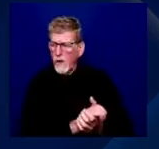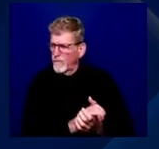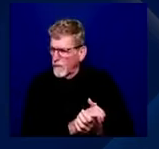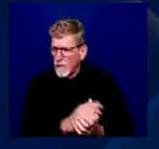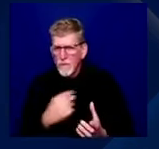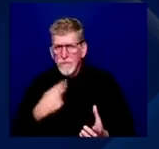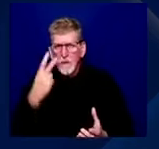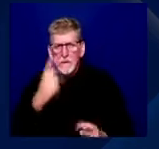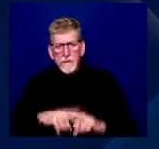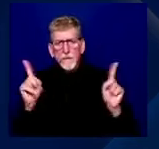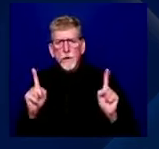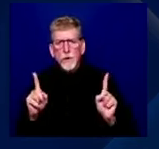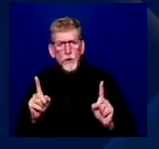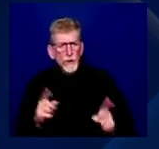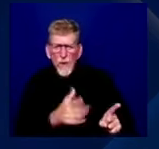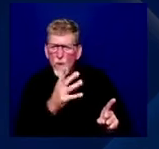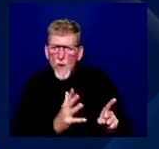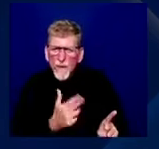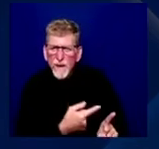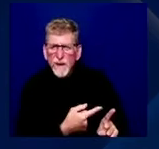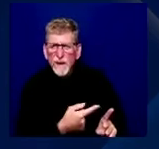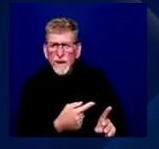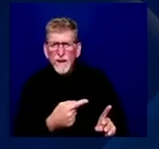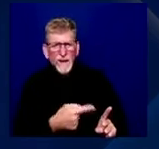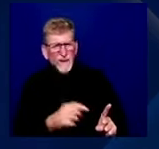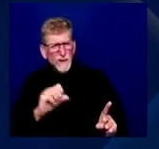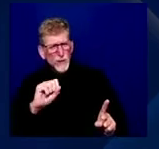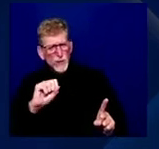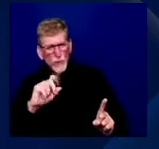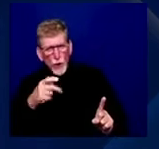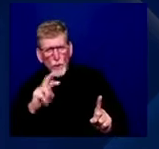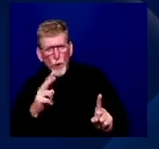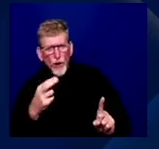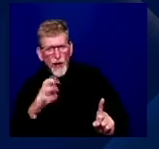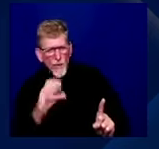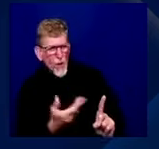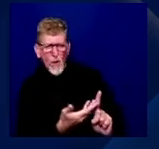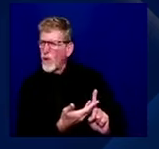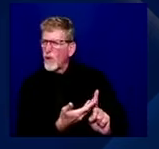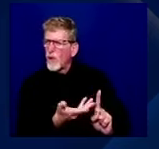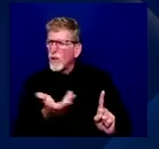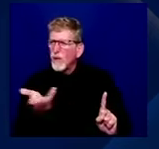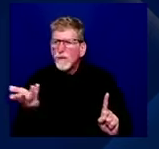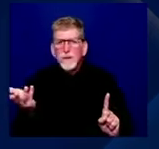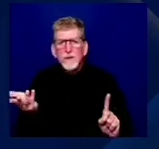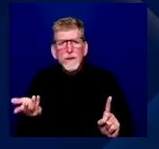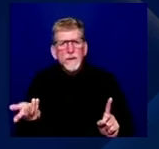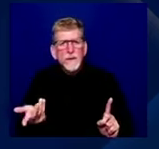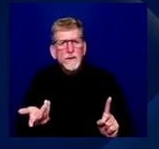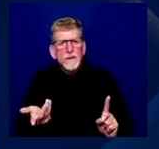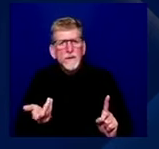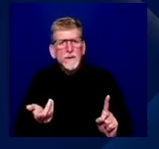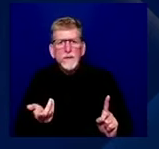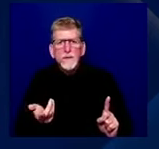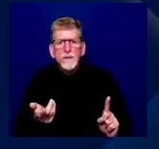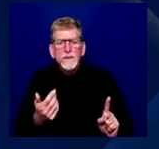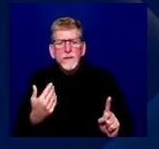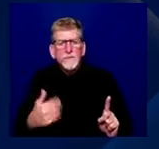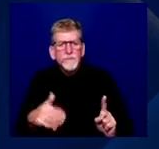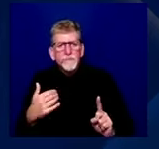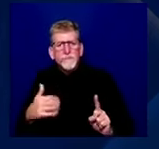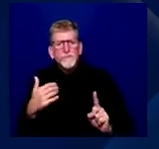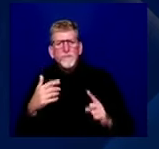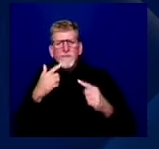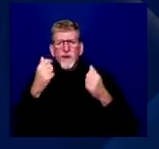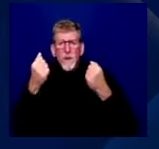is, is a superhero. Um, to, to see how close she was in spite of all the advantages we have, um,